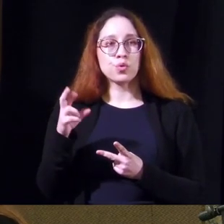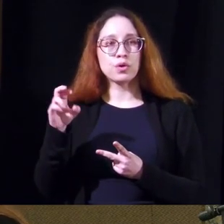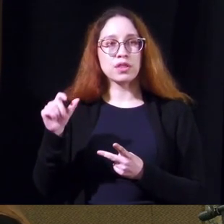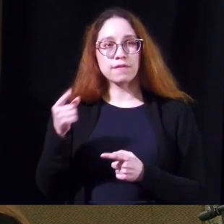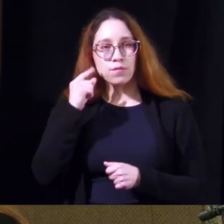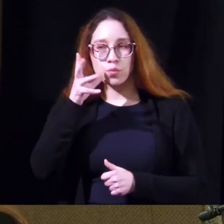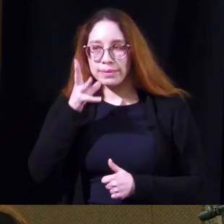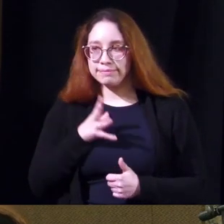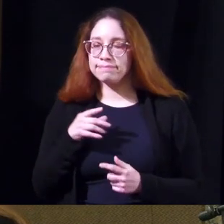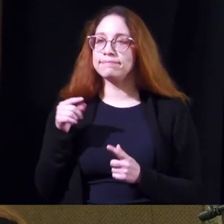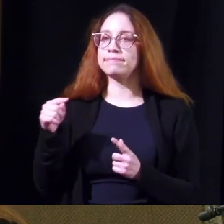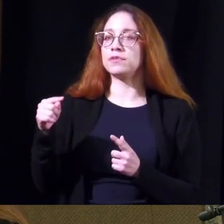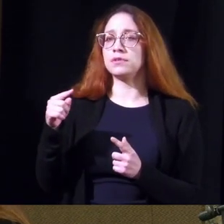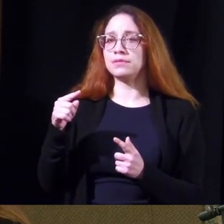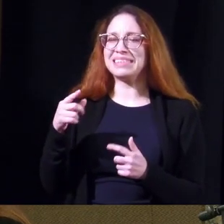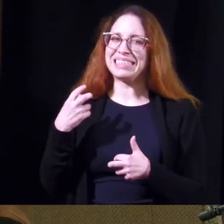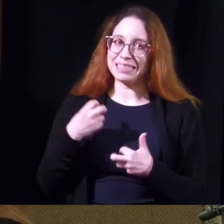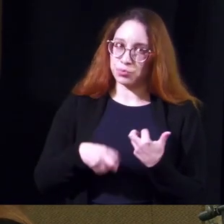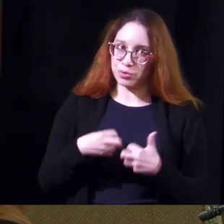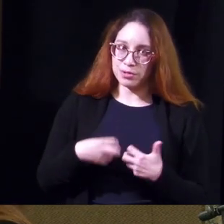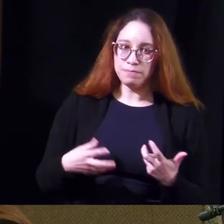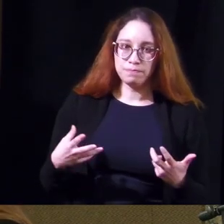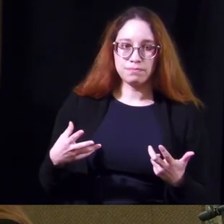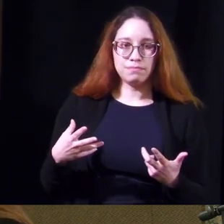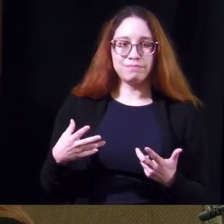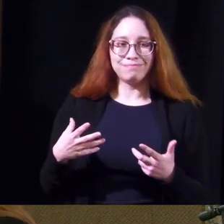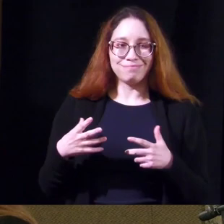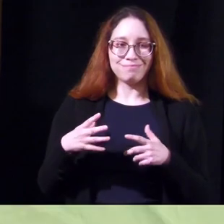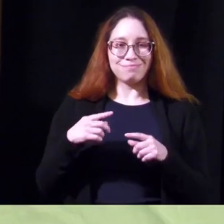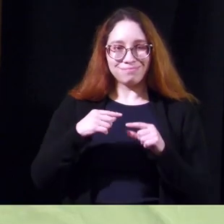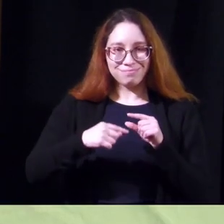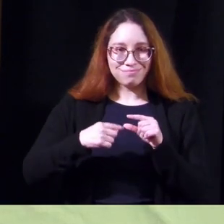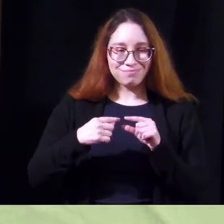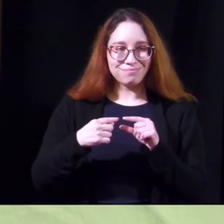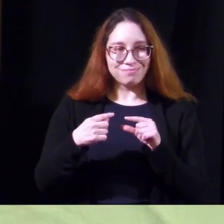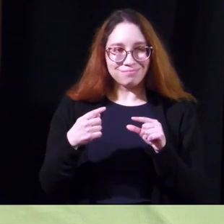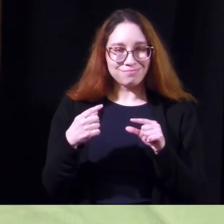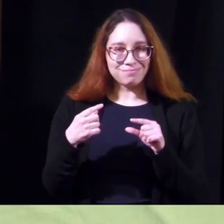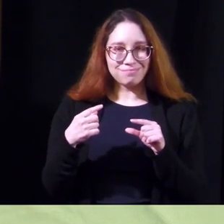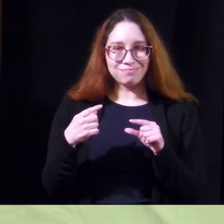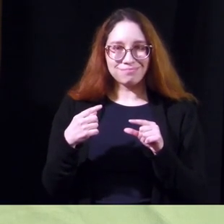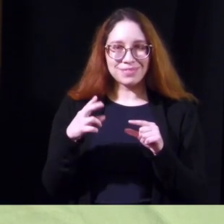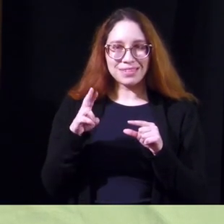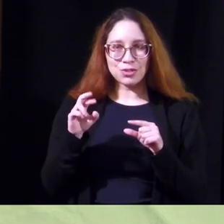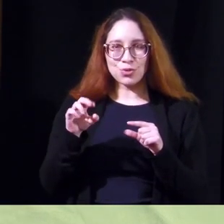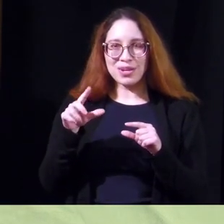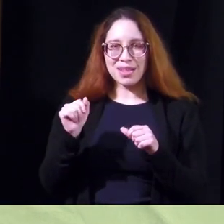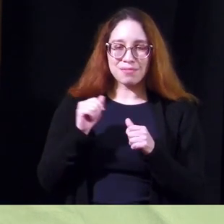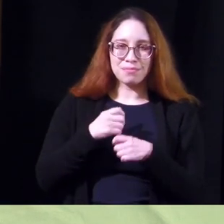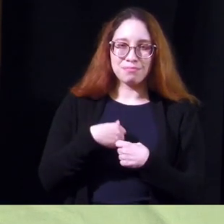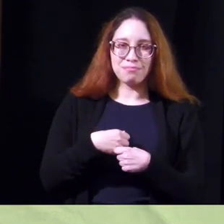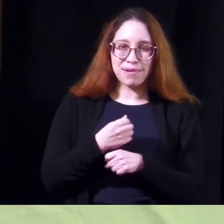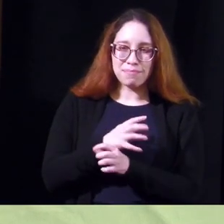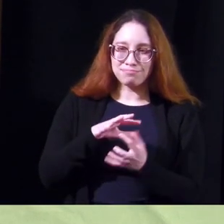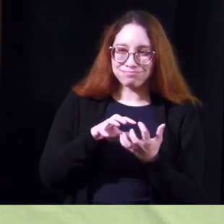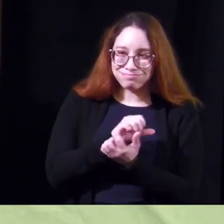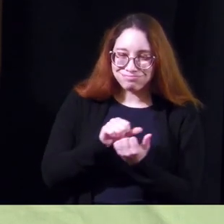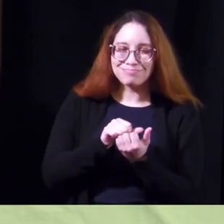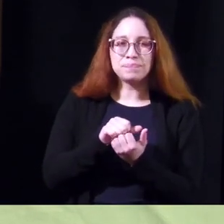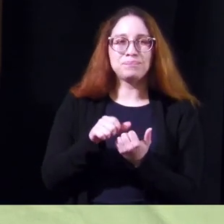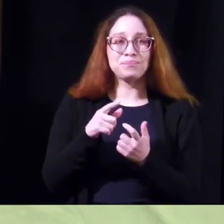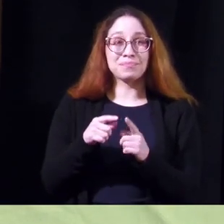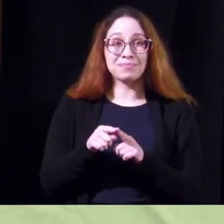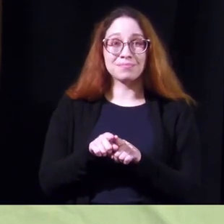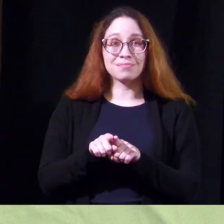is uh problematic it wears down the the urethra they sometimes it